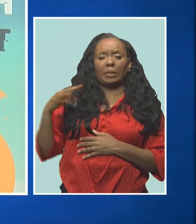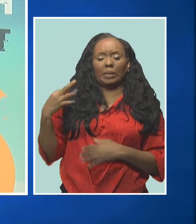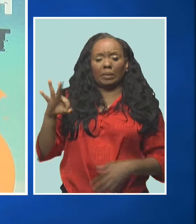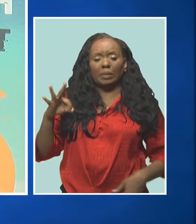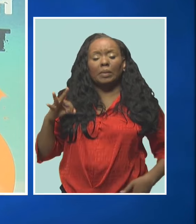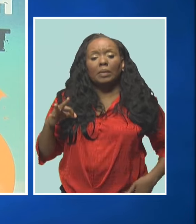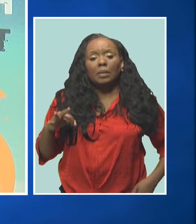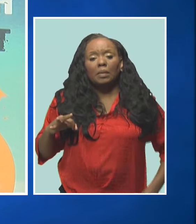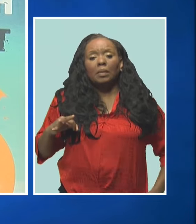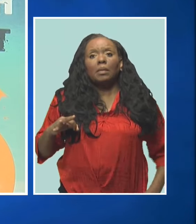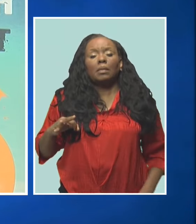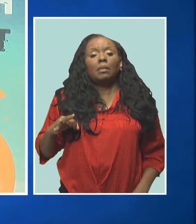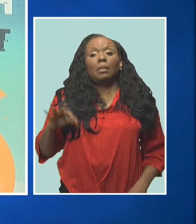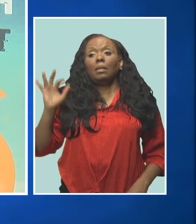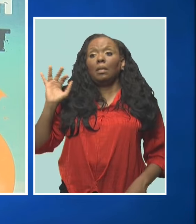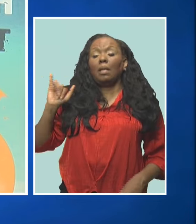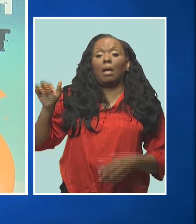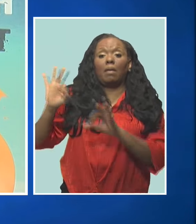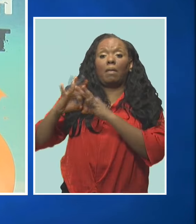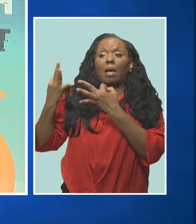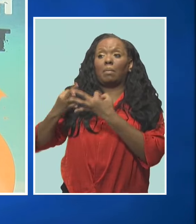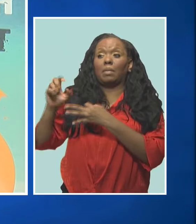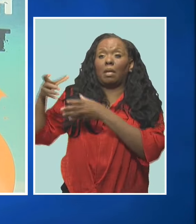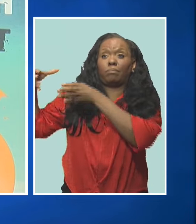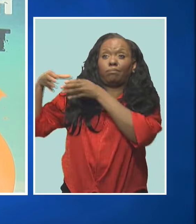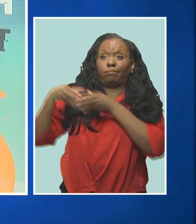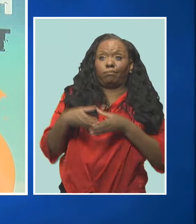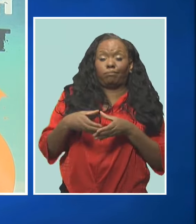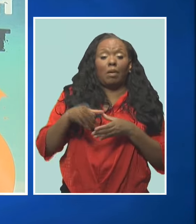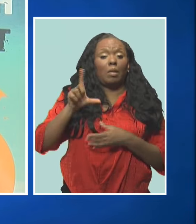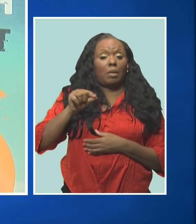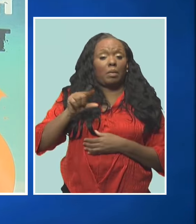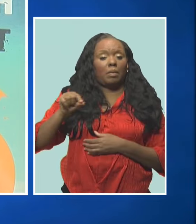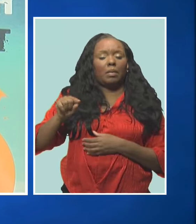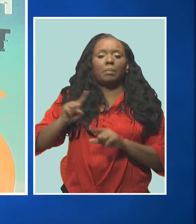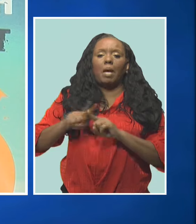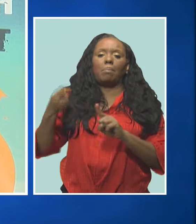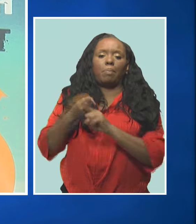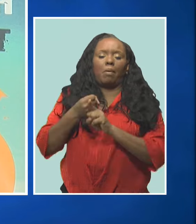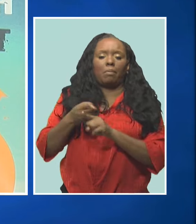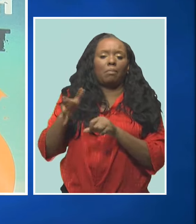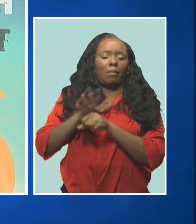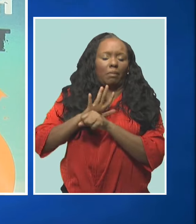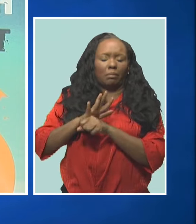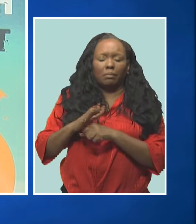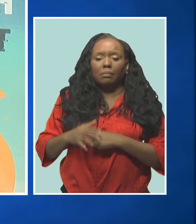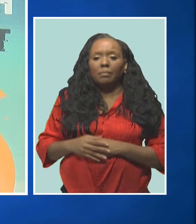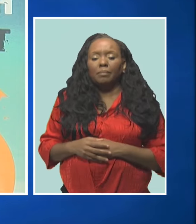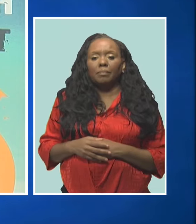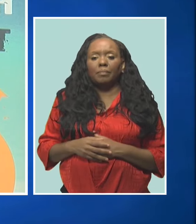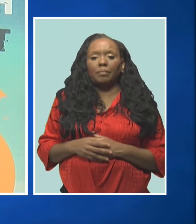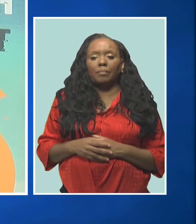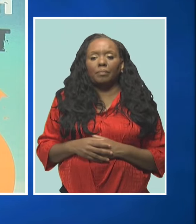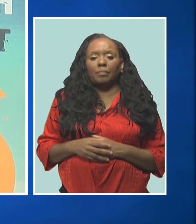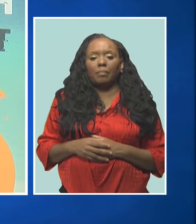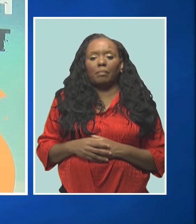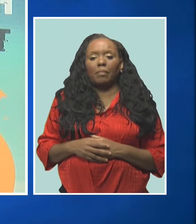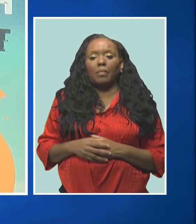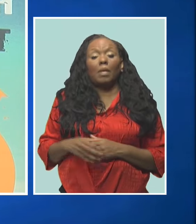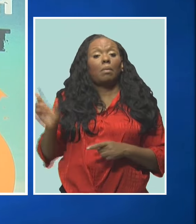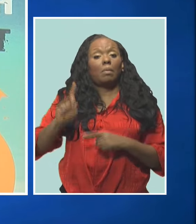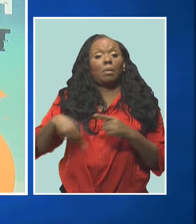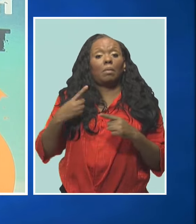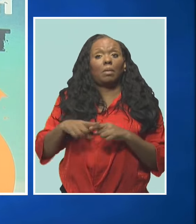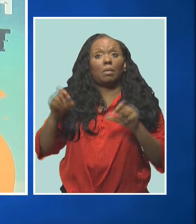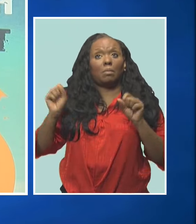they were supposed to make that visit here in early 2020, but then COVID popped in, but as soon as it was possible for them to